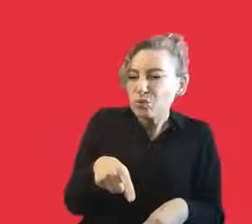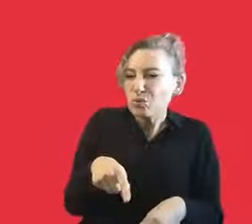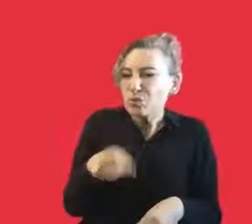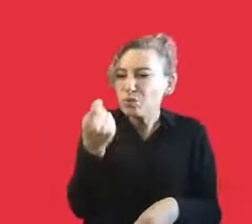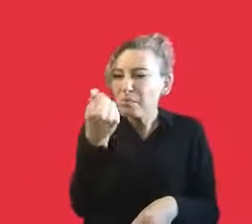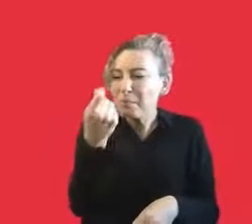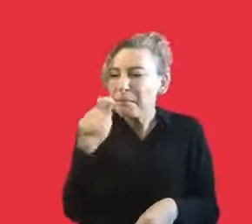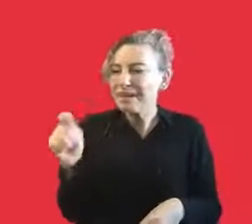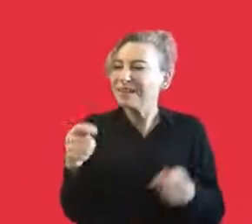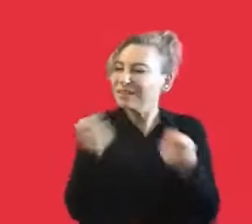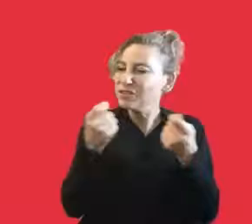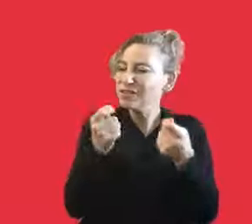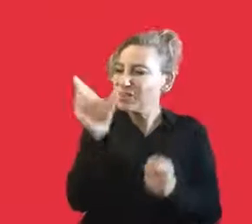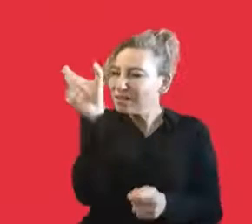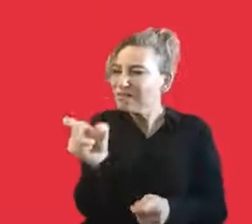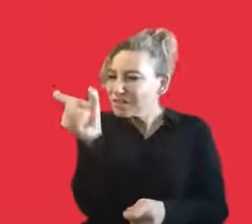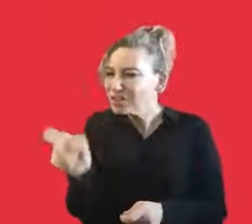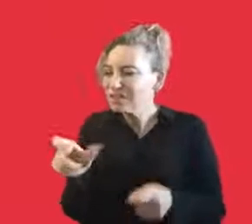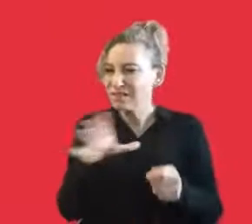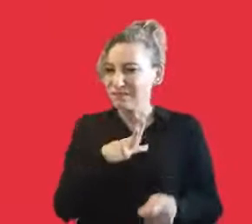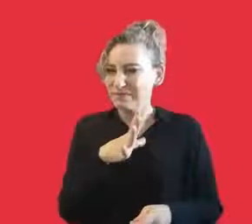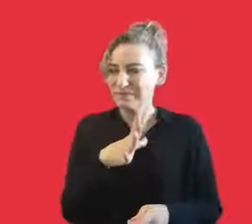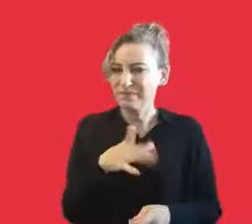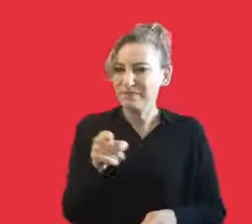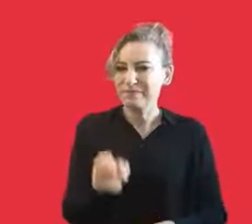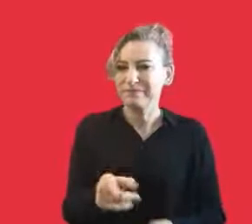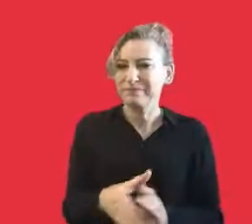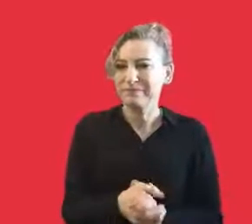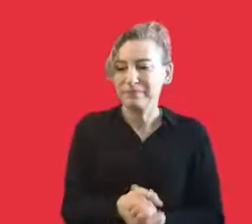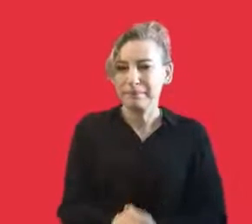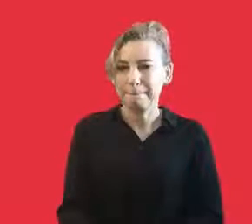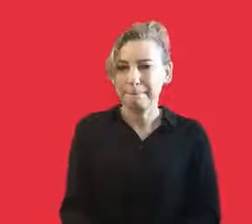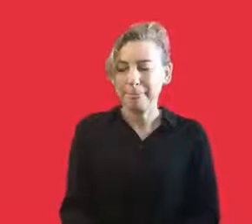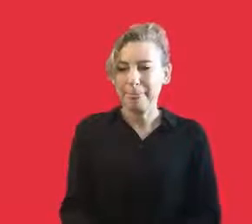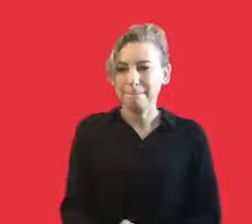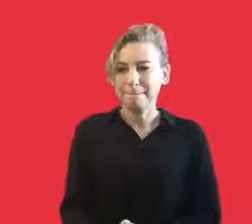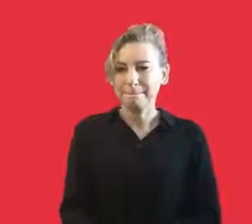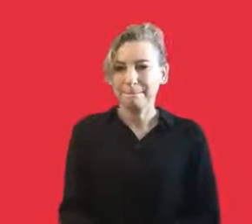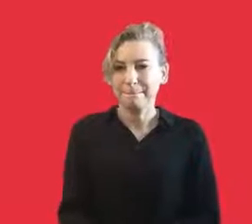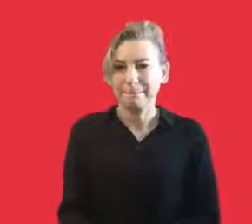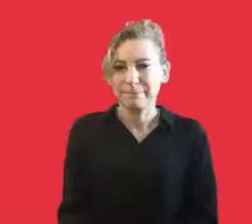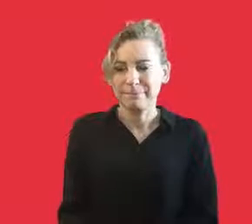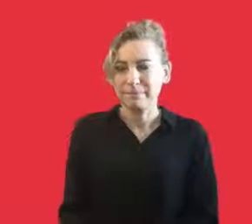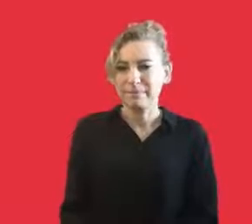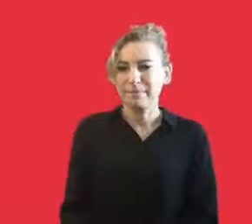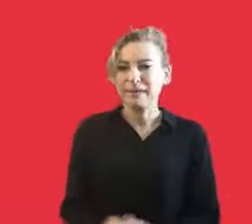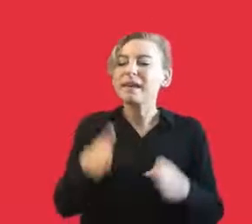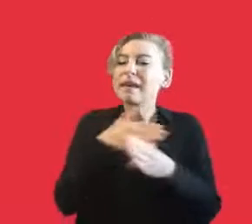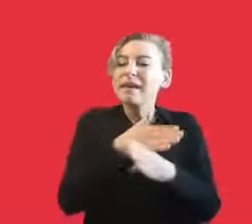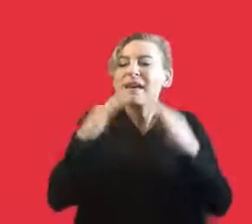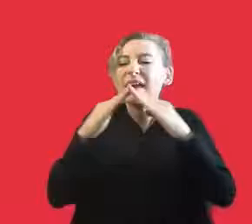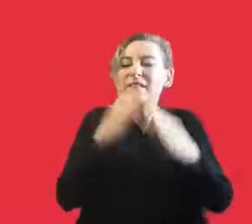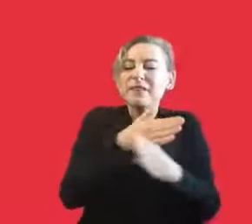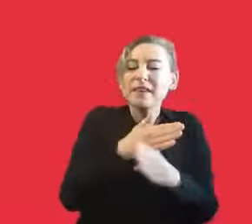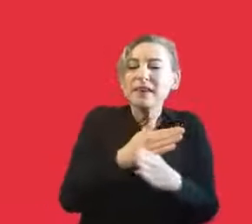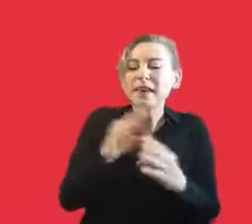daily basis. So they're earning their sustenance daily. And when they cannot work that day, they cannot earn any money. So they cannot